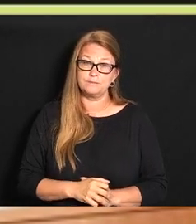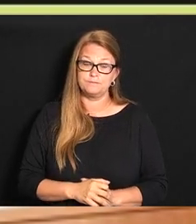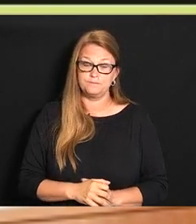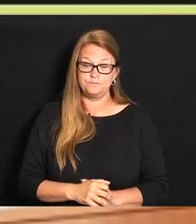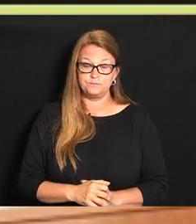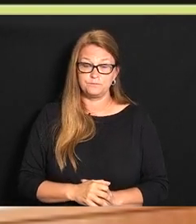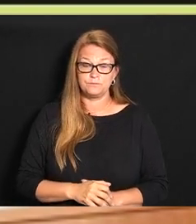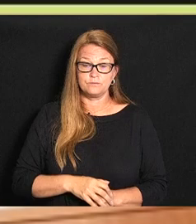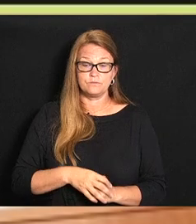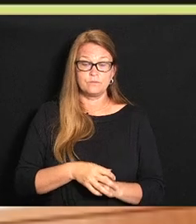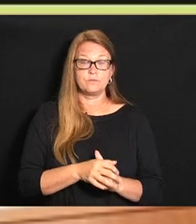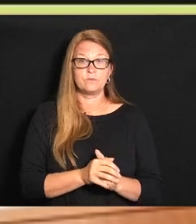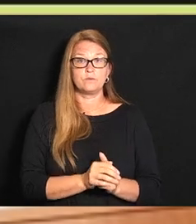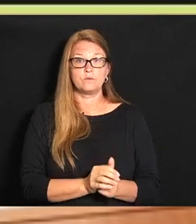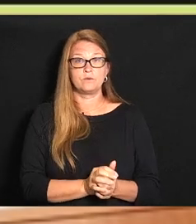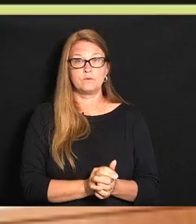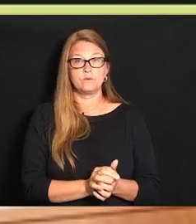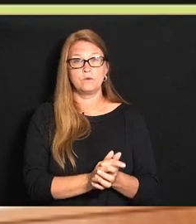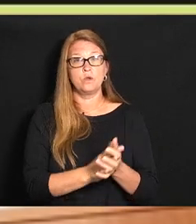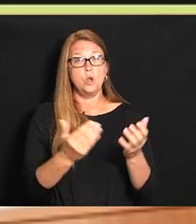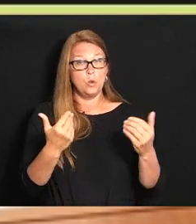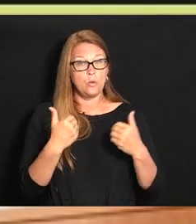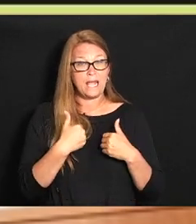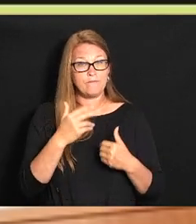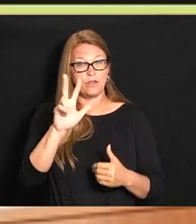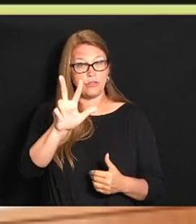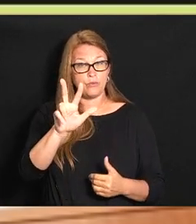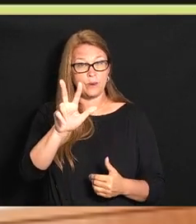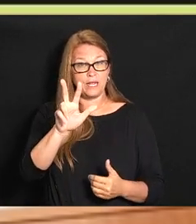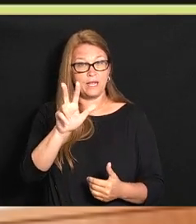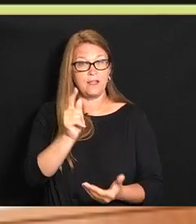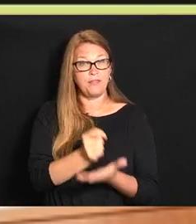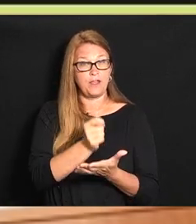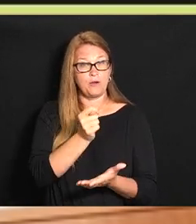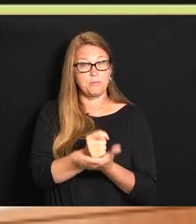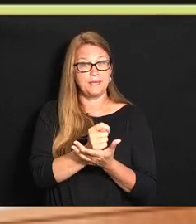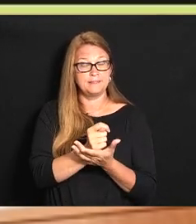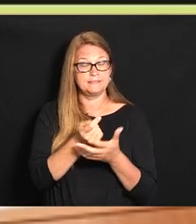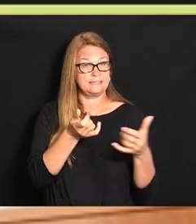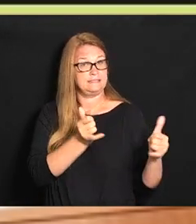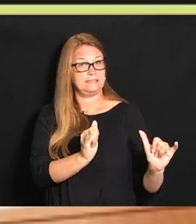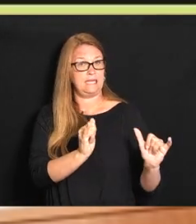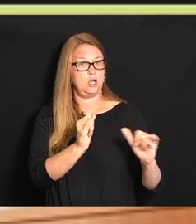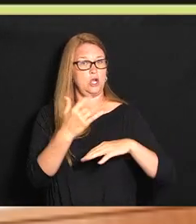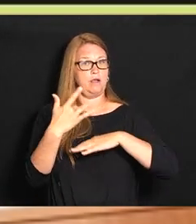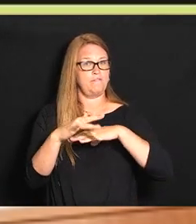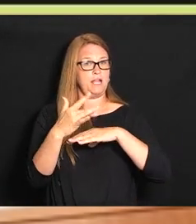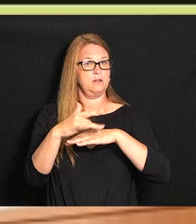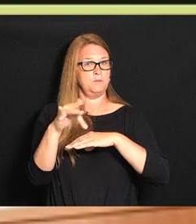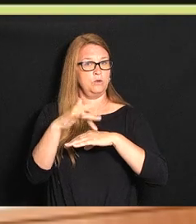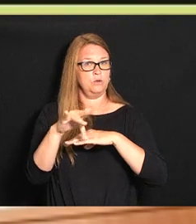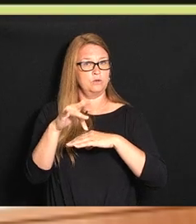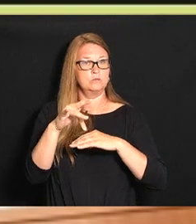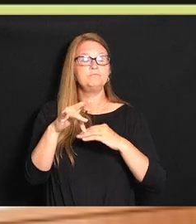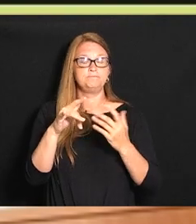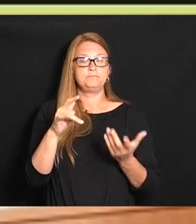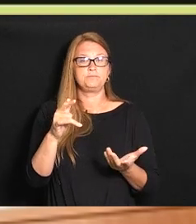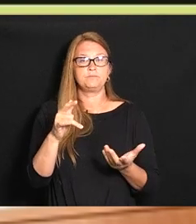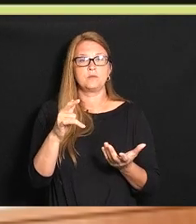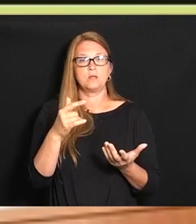but also we have three therapies that are still available to us based on the variants